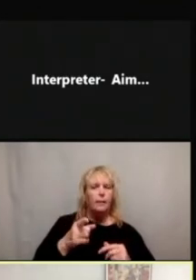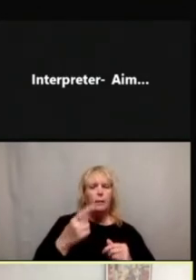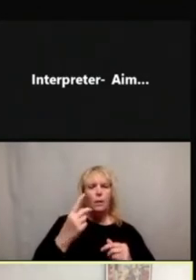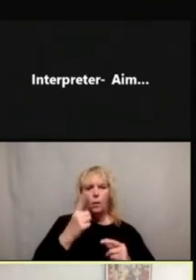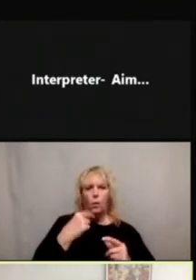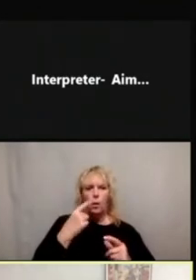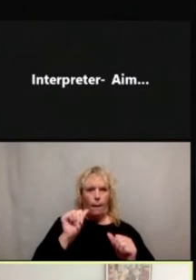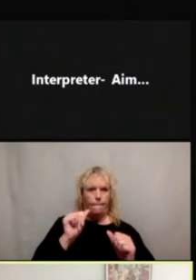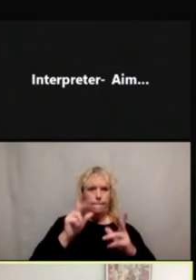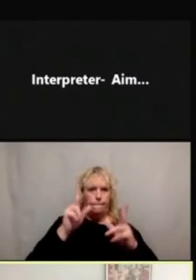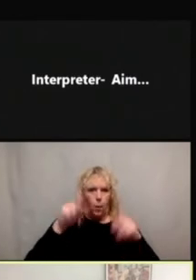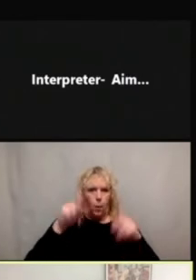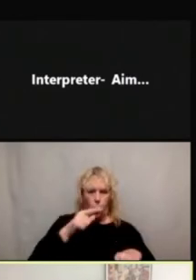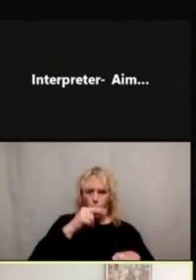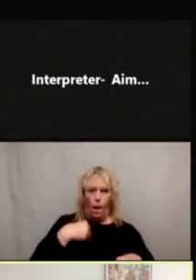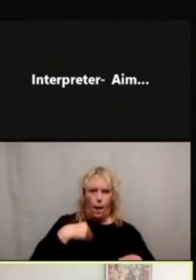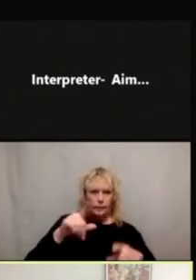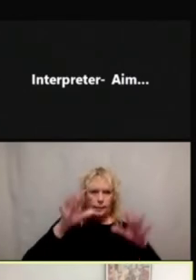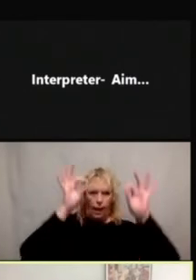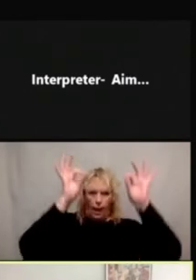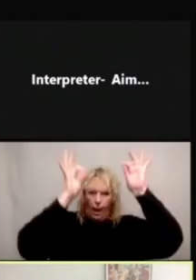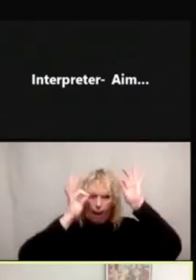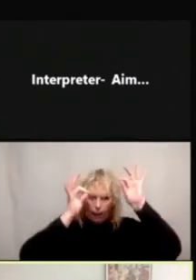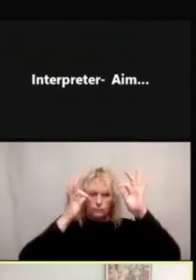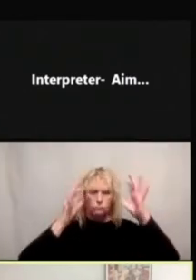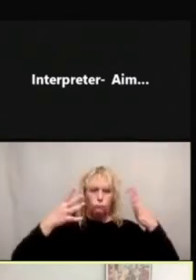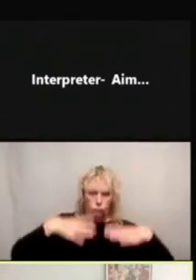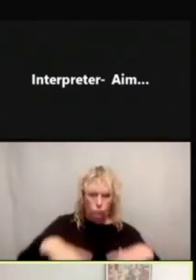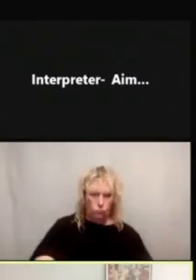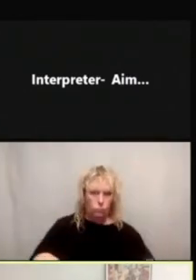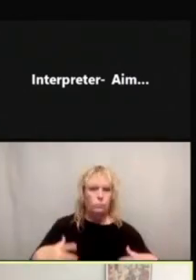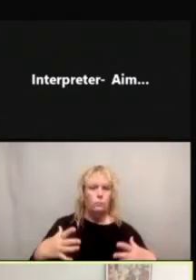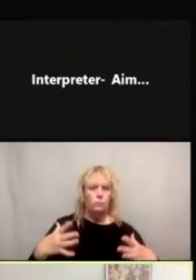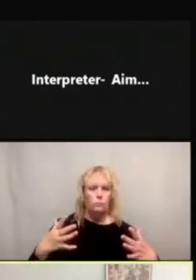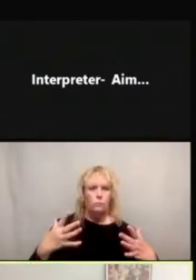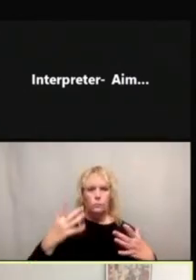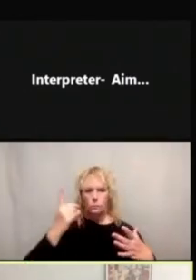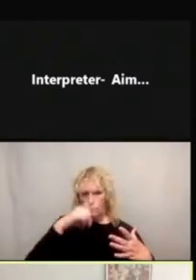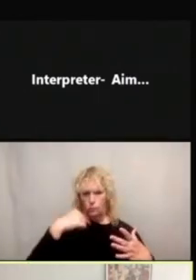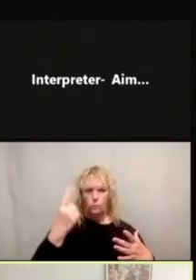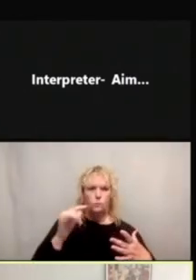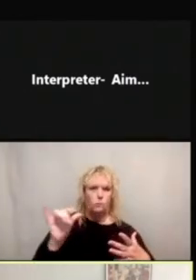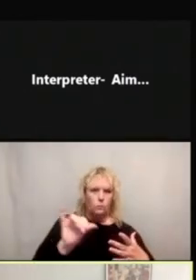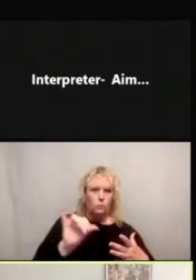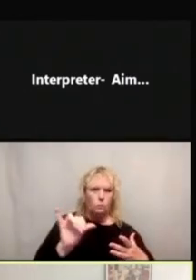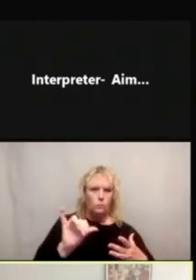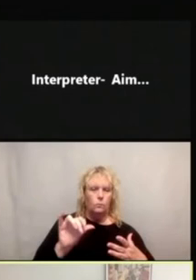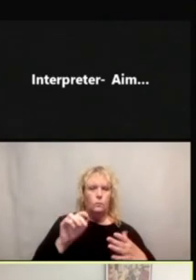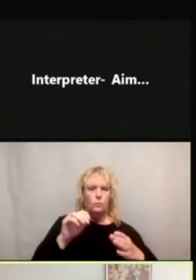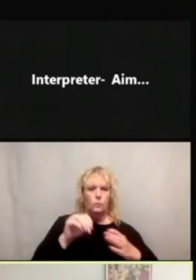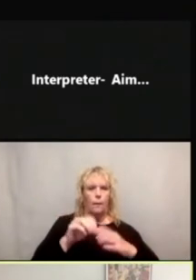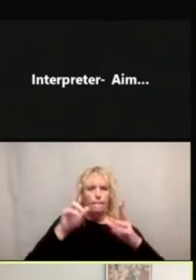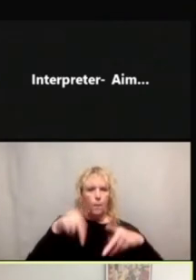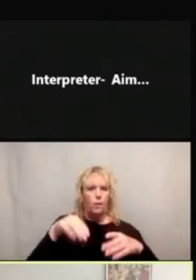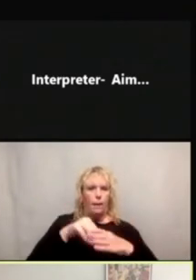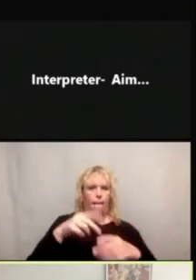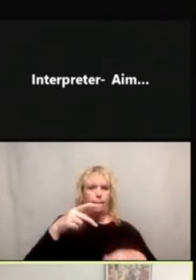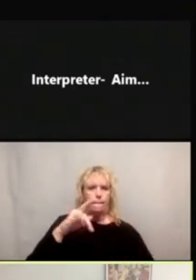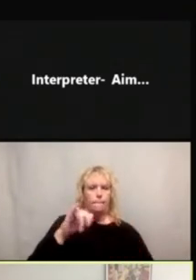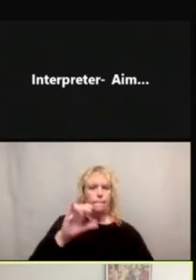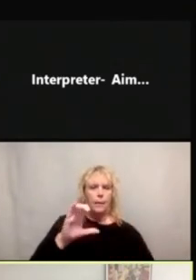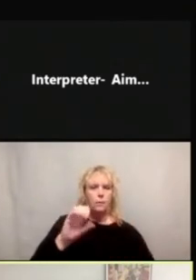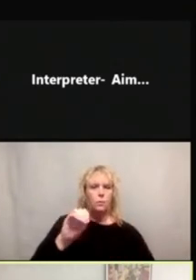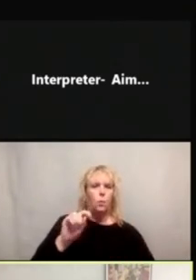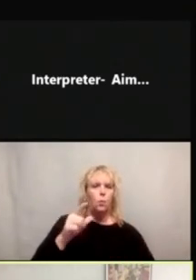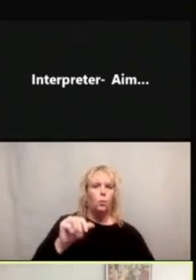a hat and outfit that looks similar to the person depicted in the pictogram. So I think that's a good example of